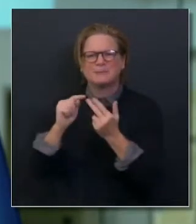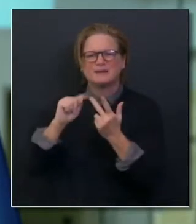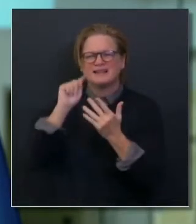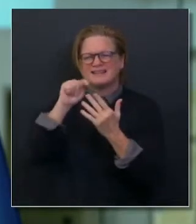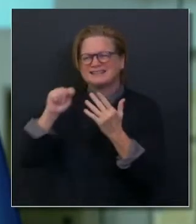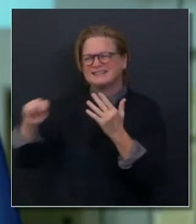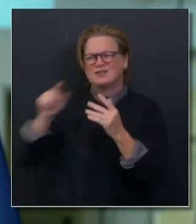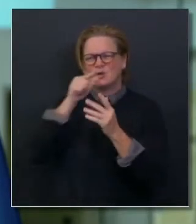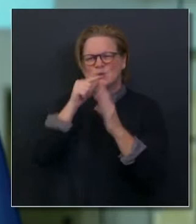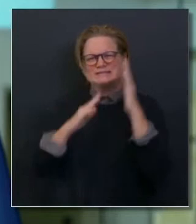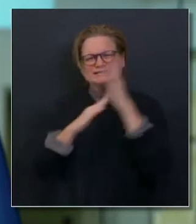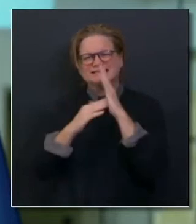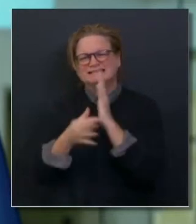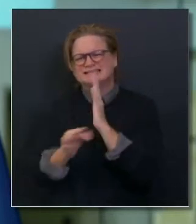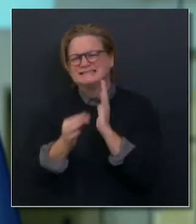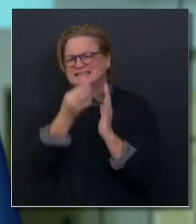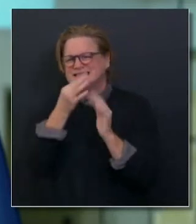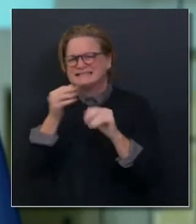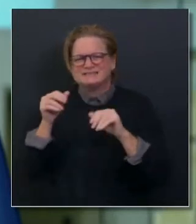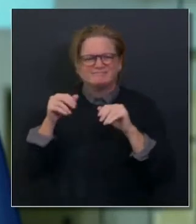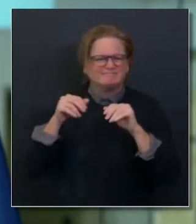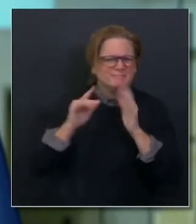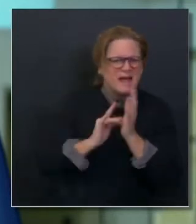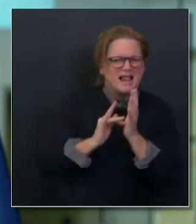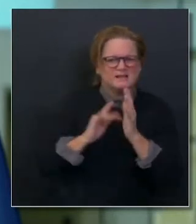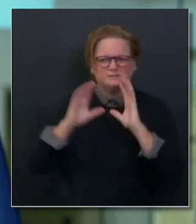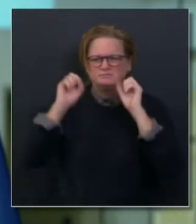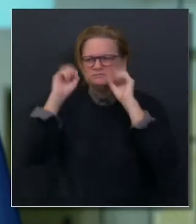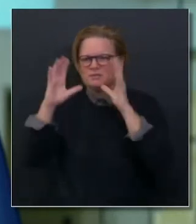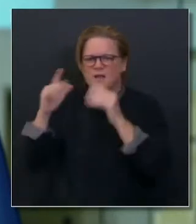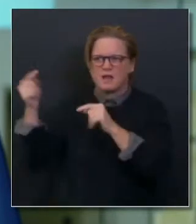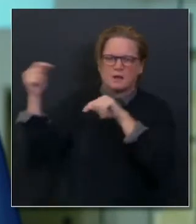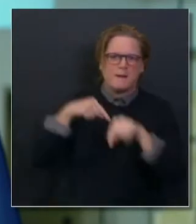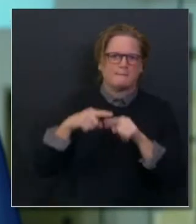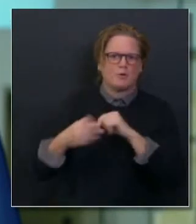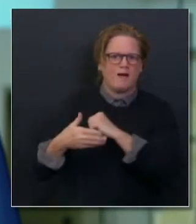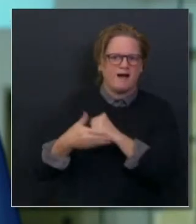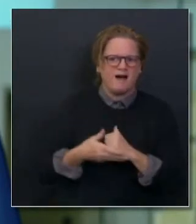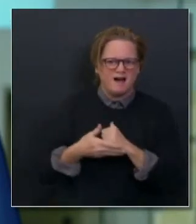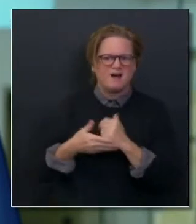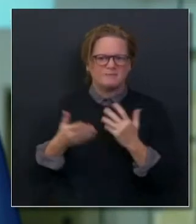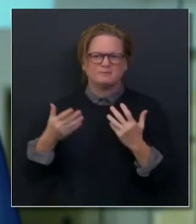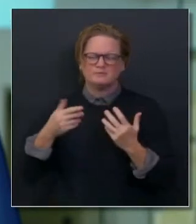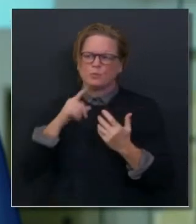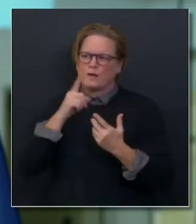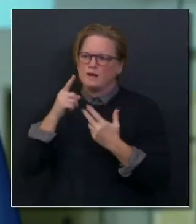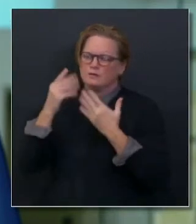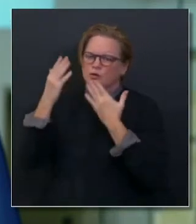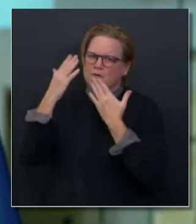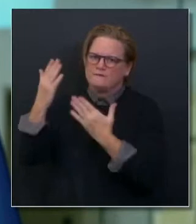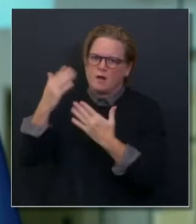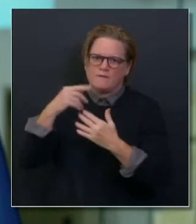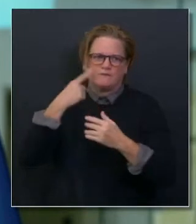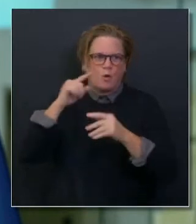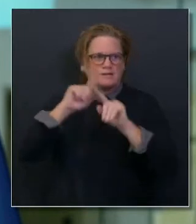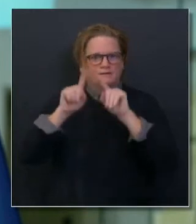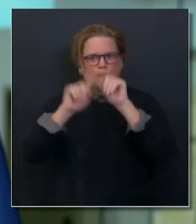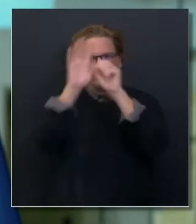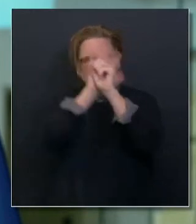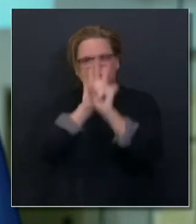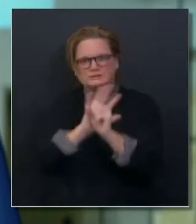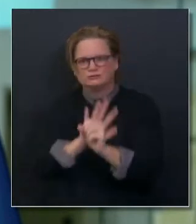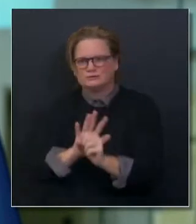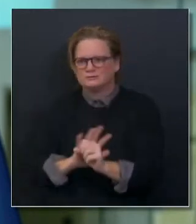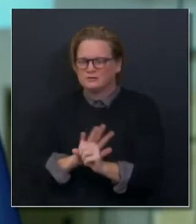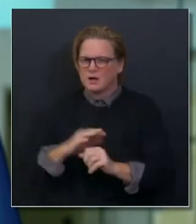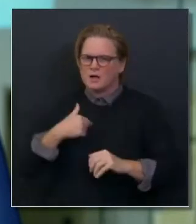down near Imperial County, near the border. So that's been encouraging. Again, the partnerships continue to be very, very positive. But let me now